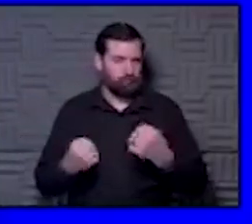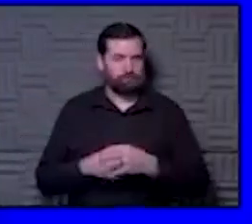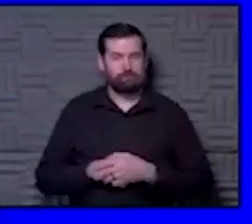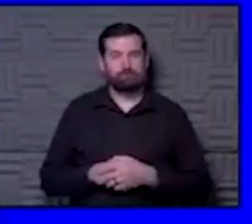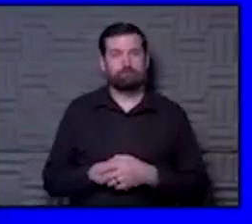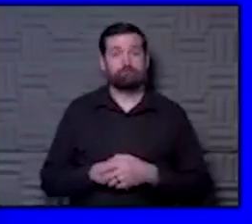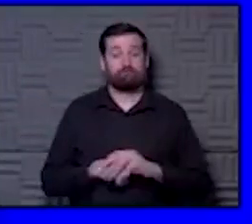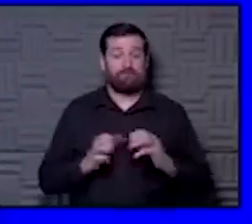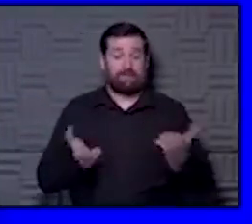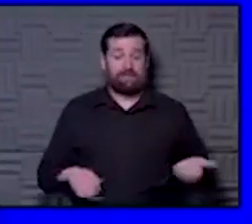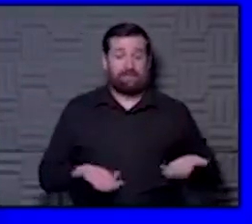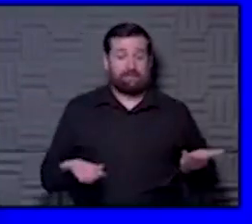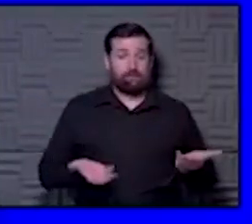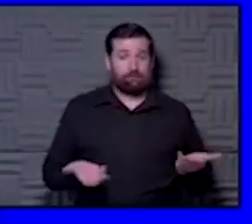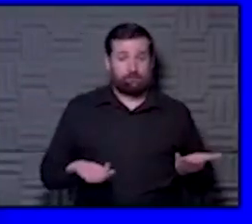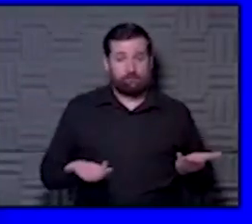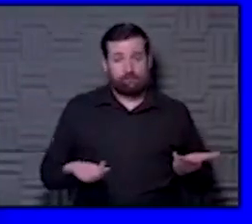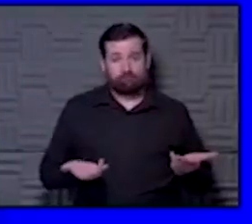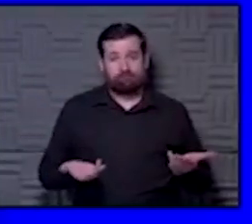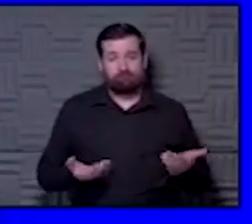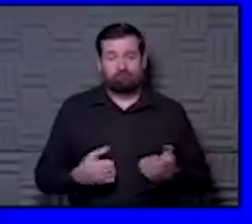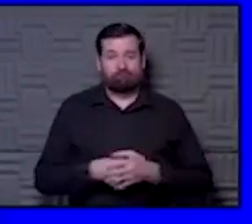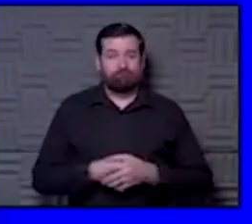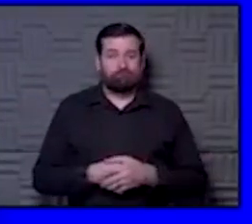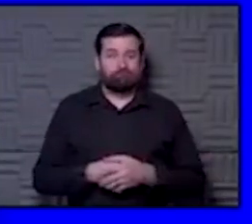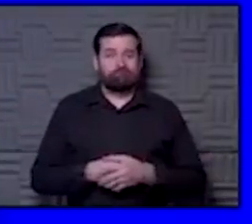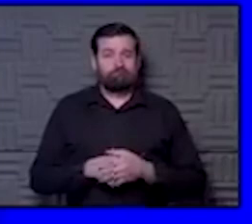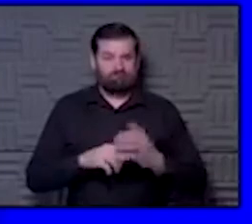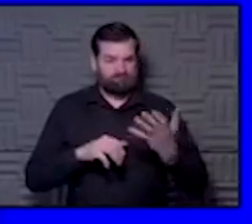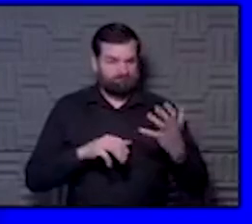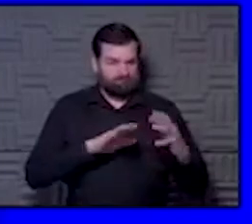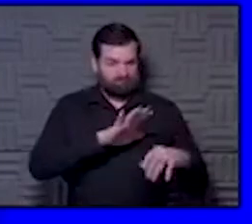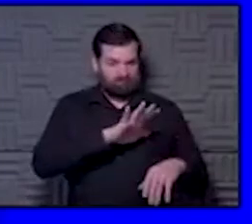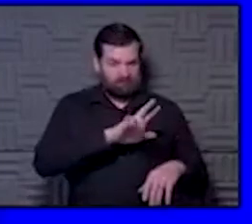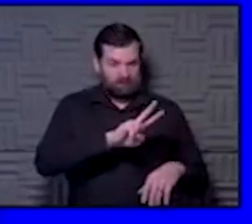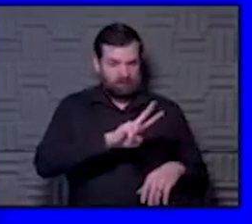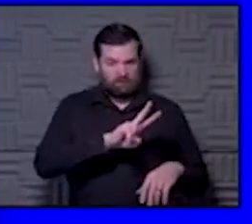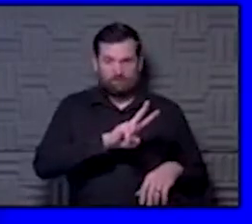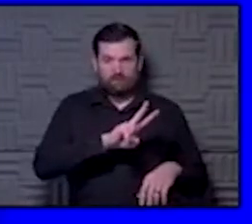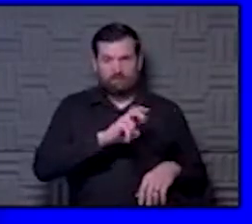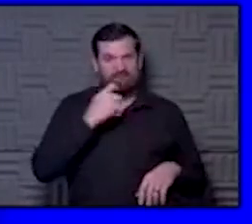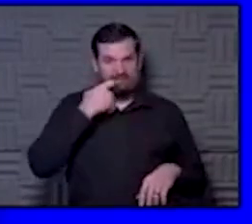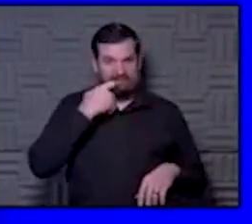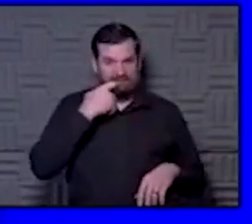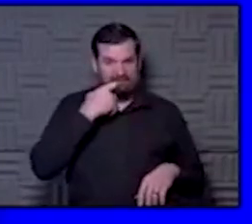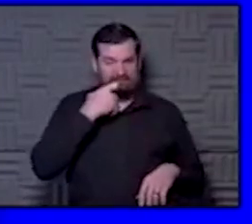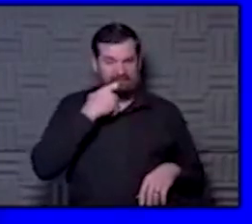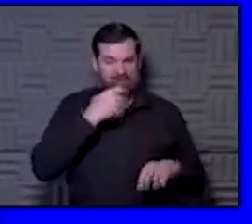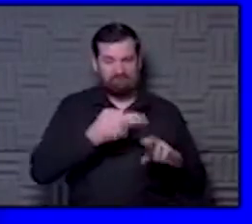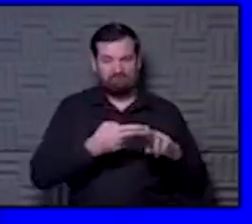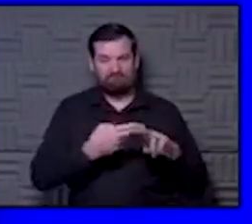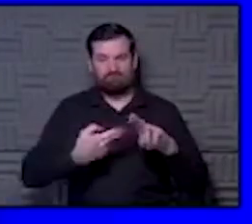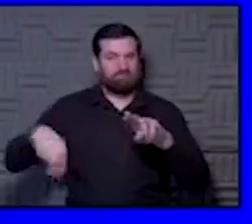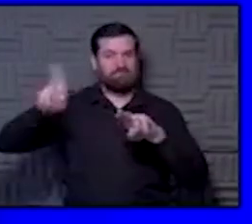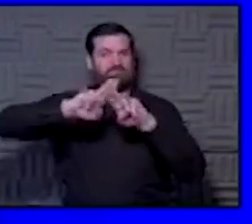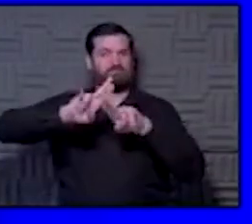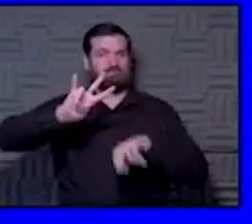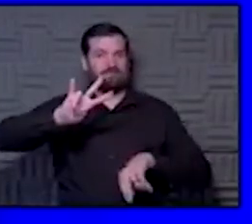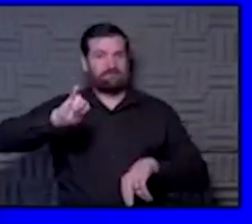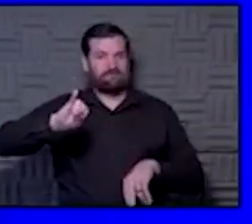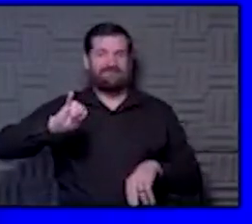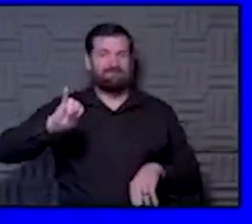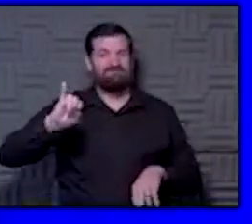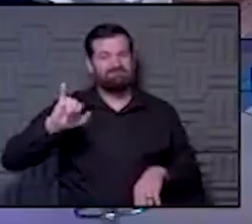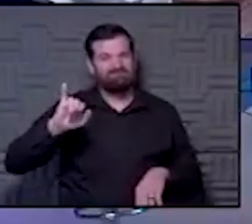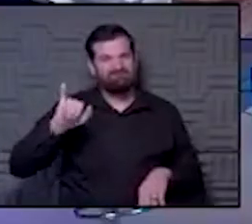for our increases, like it has been from 52, you know, at their recent low to 70 now, that's kind of